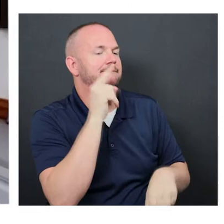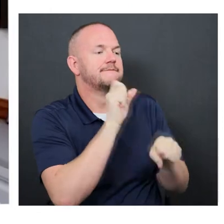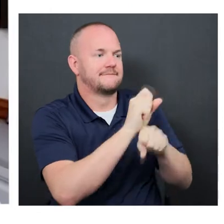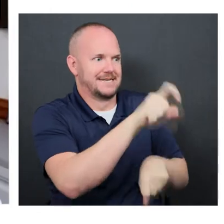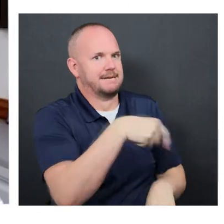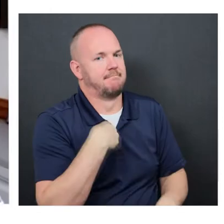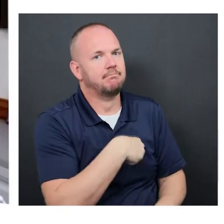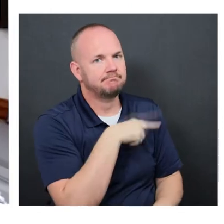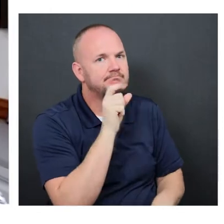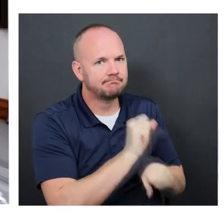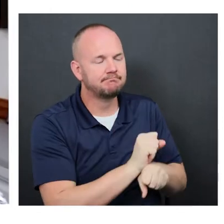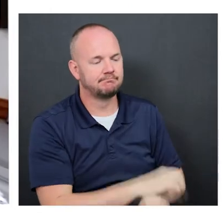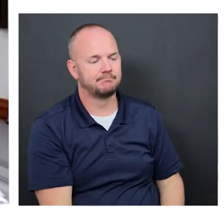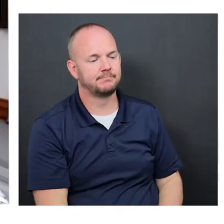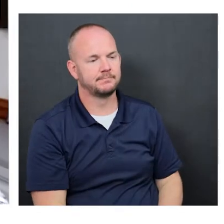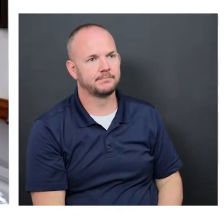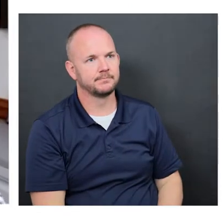Right.